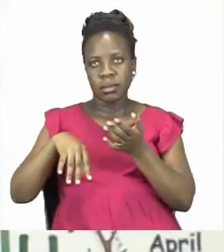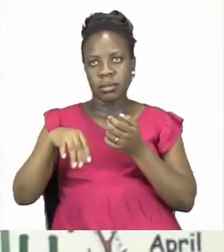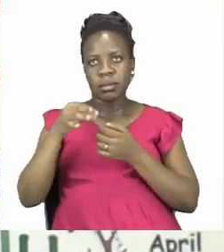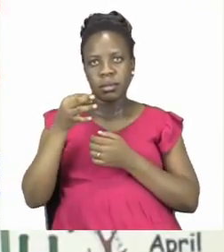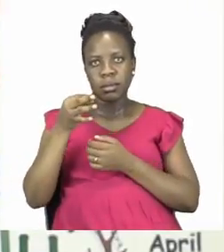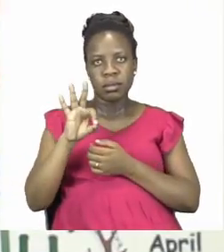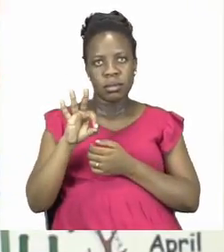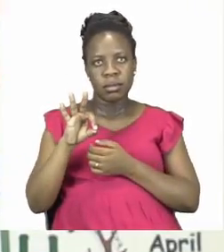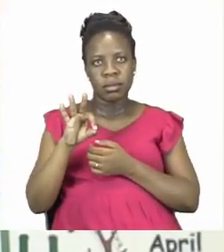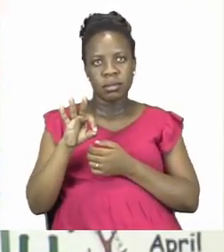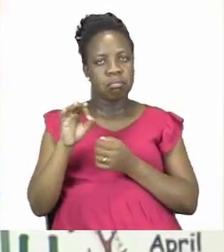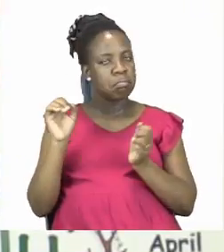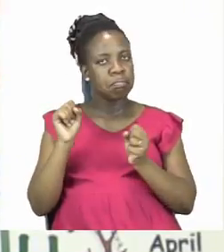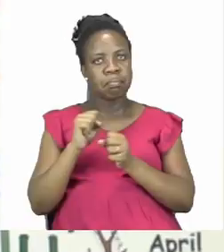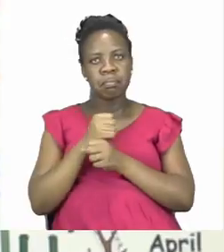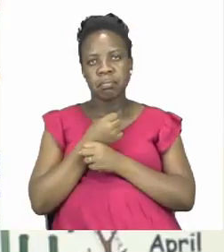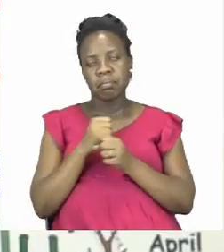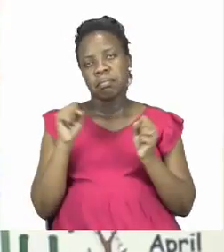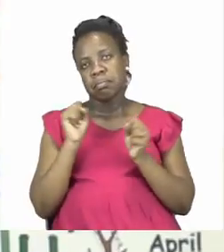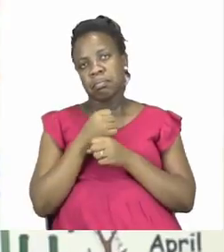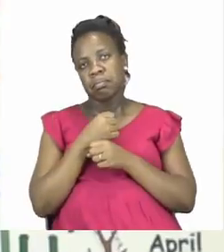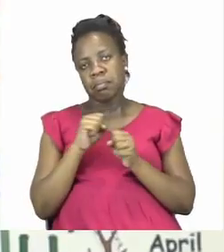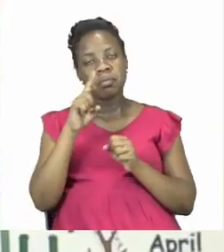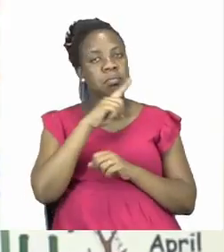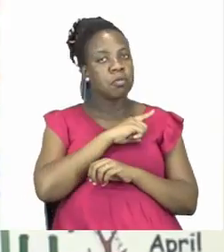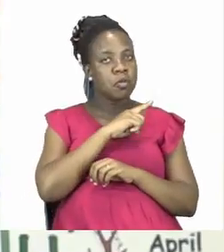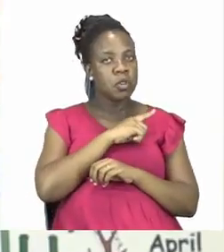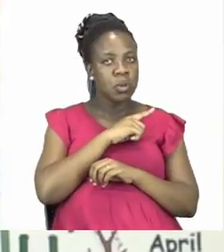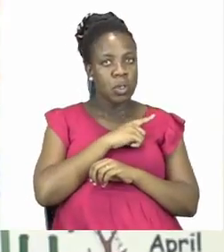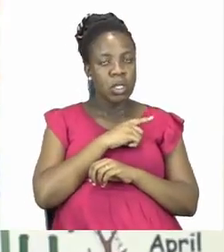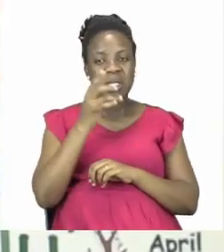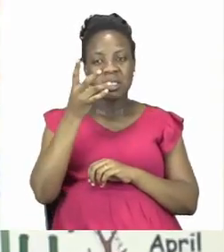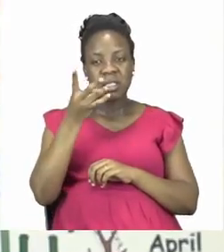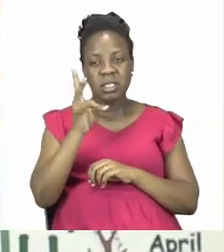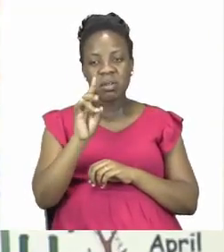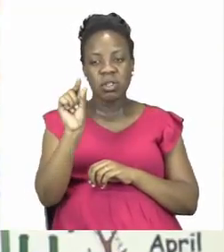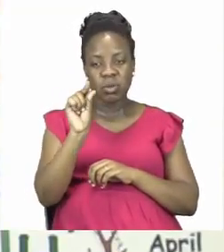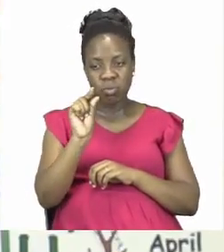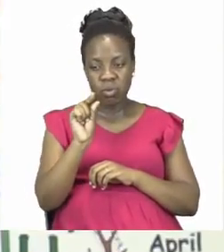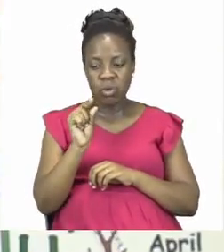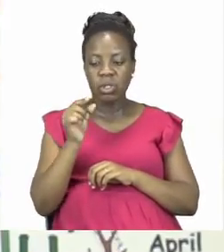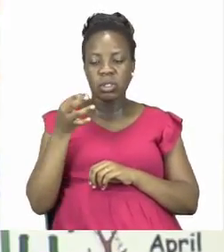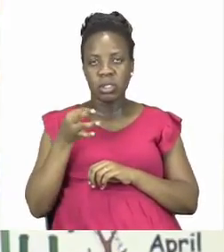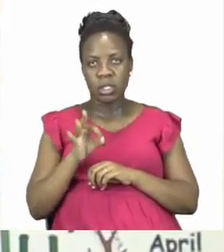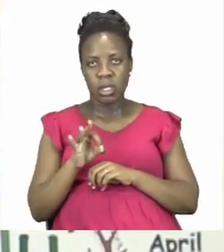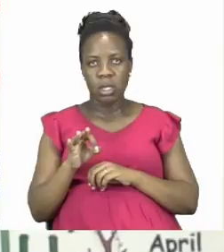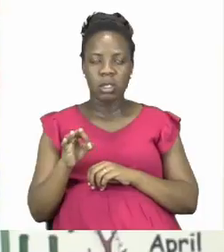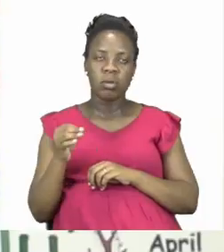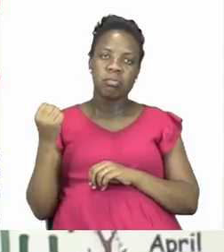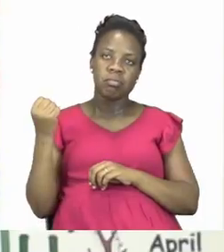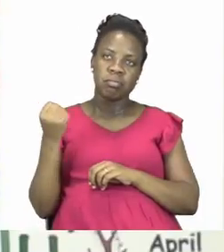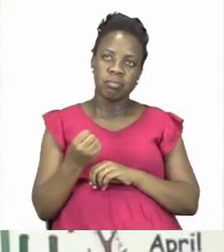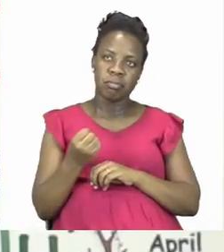is 7 minus 9? We cannot minus 7 or 9 from 7 because 7 is